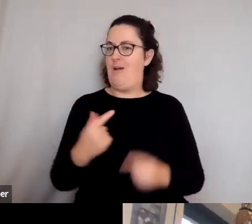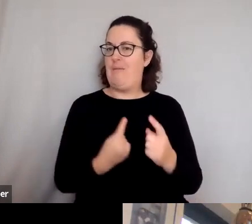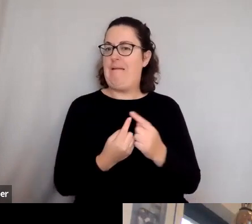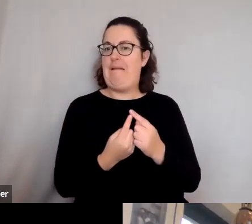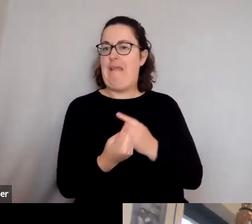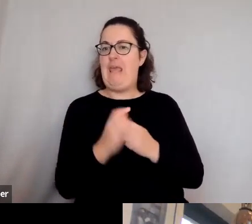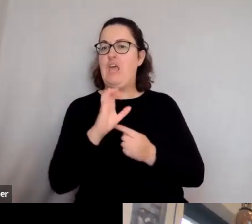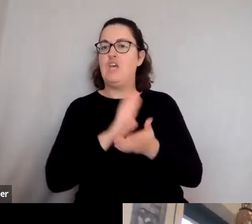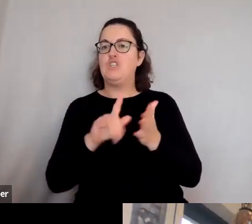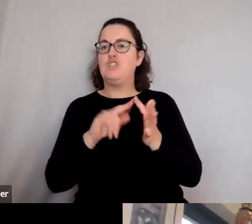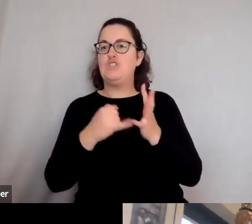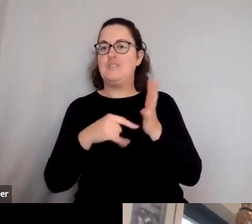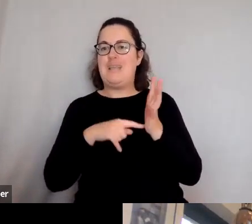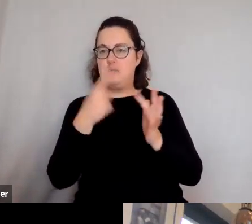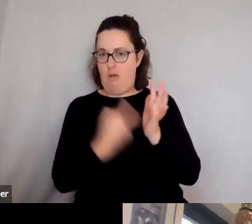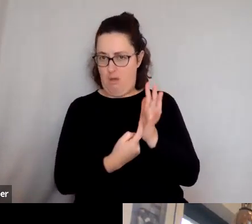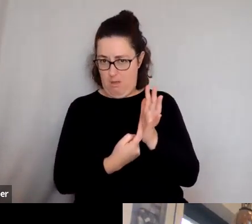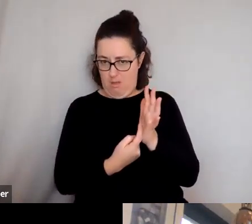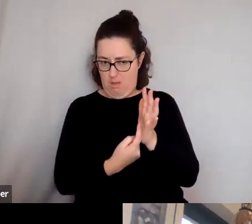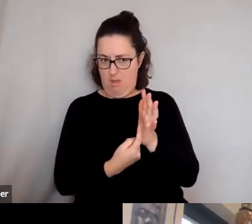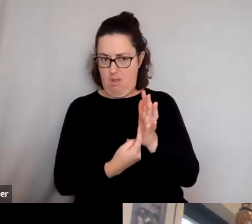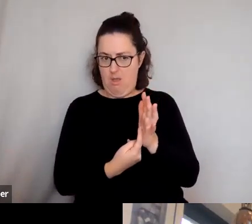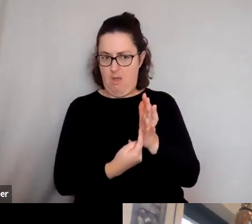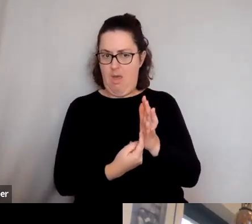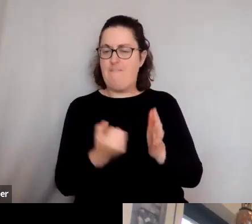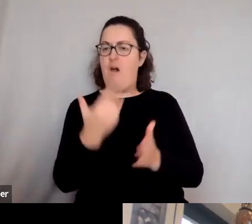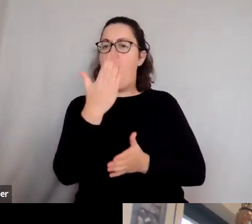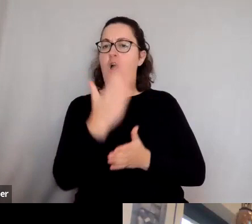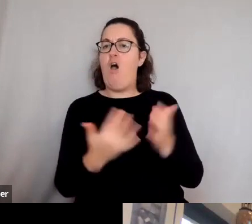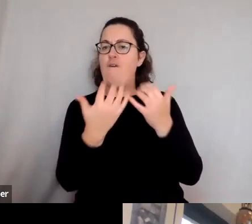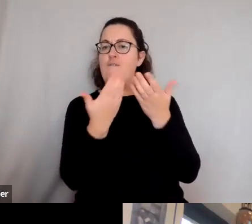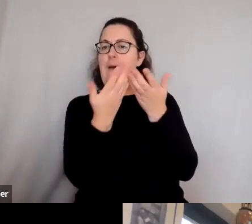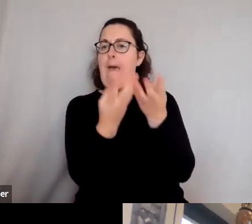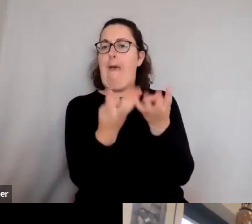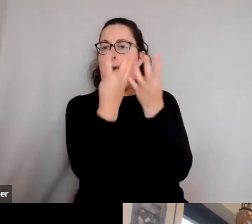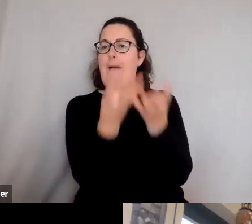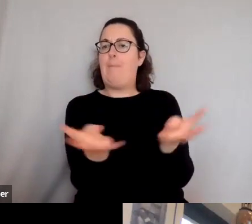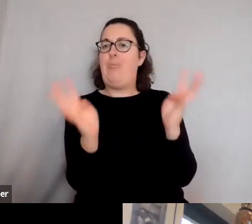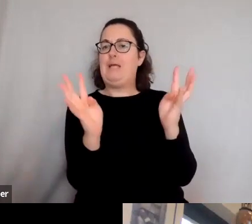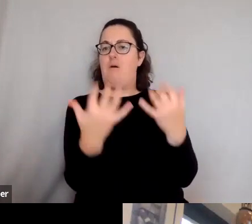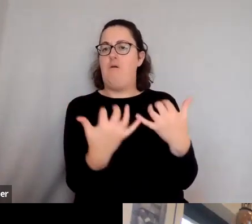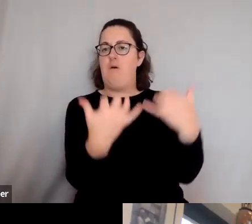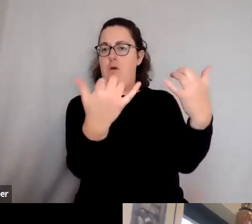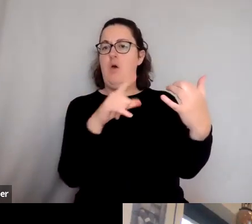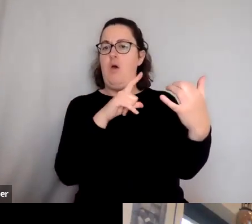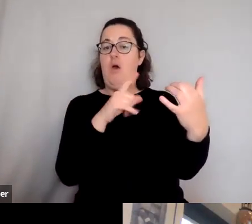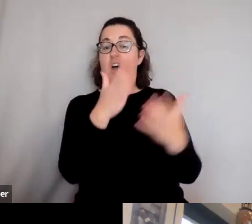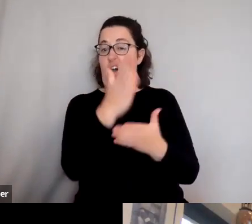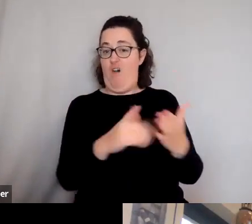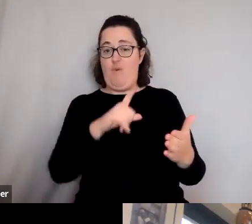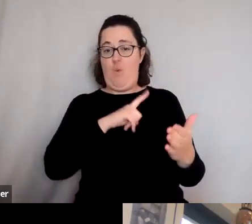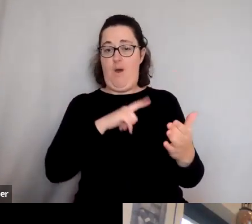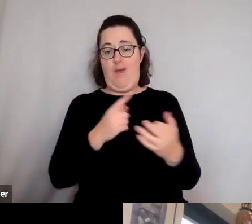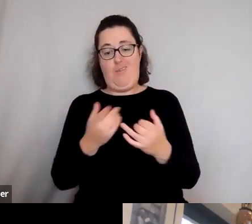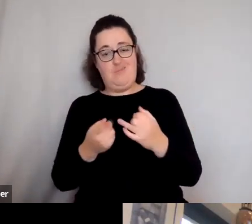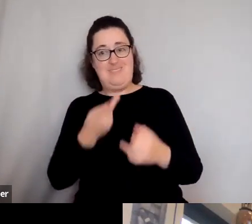every holiday, I used to go, they got half an amphitheatre, because the other half is under a car park. And I just